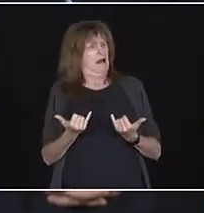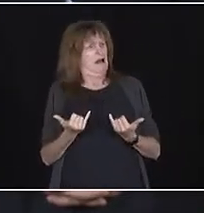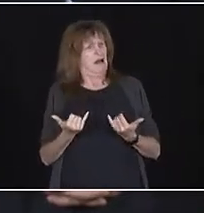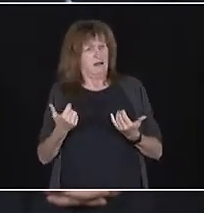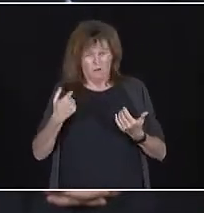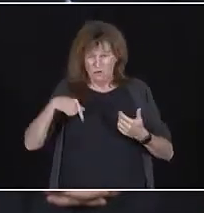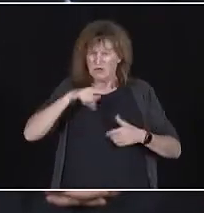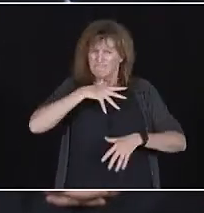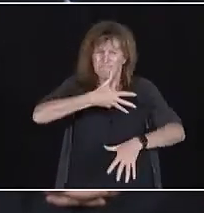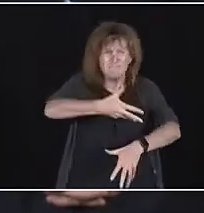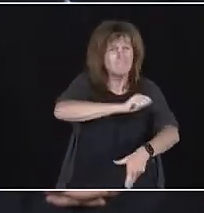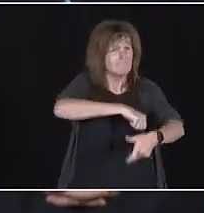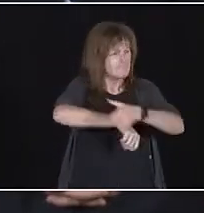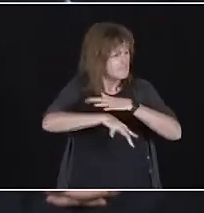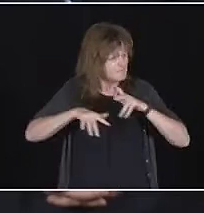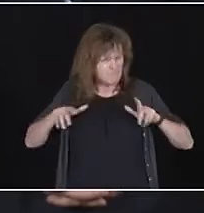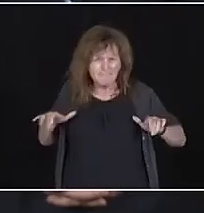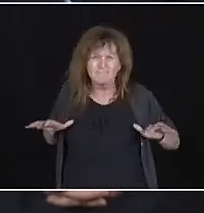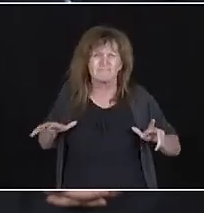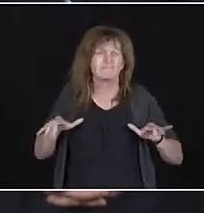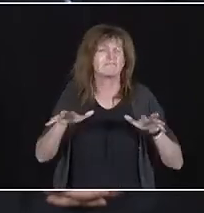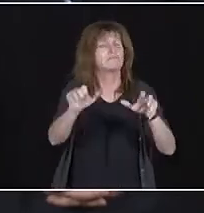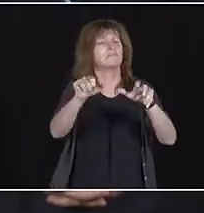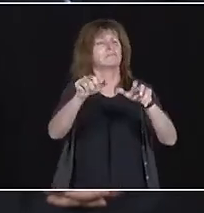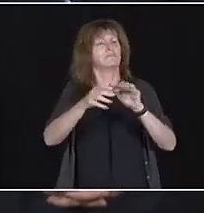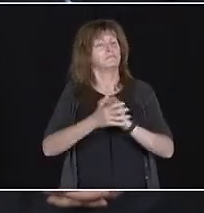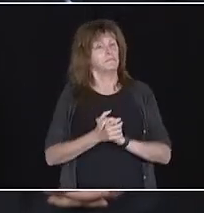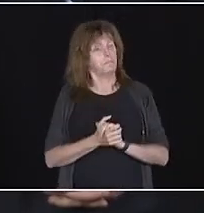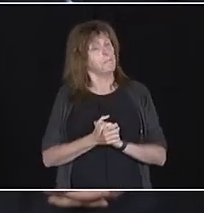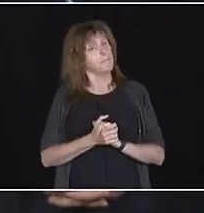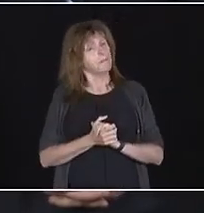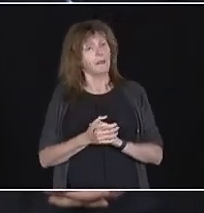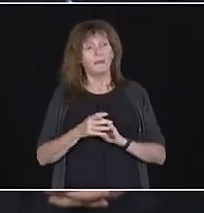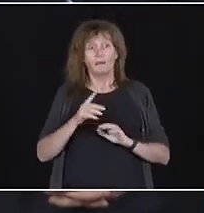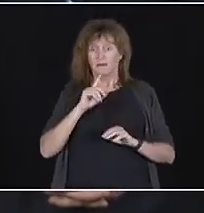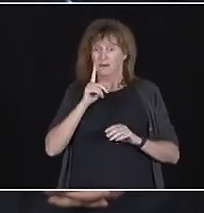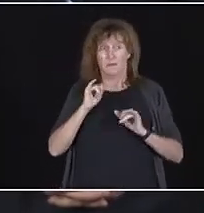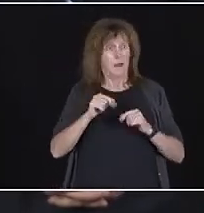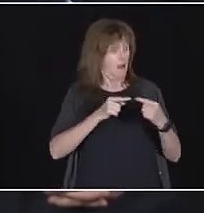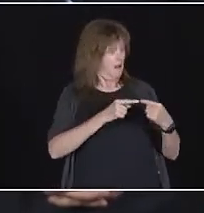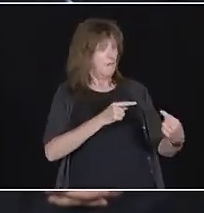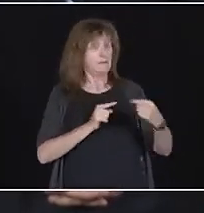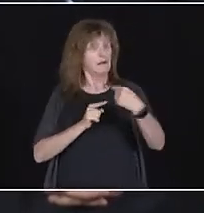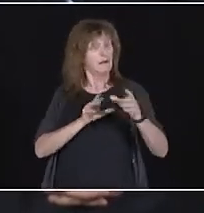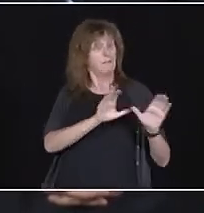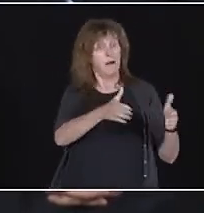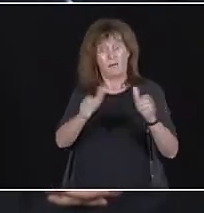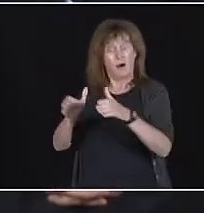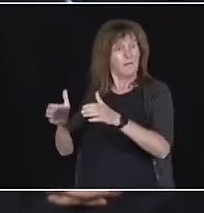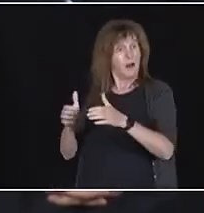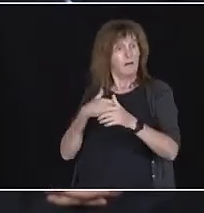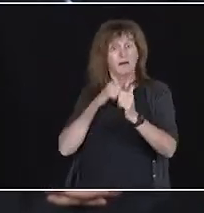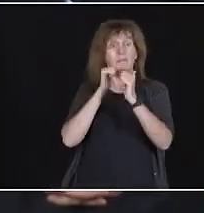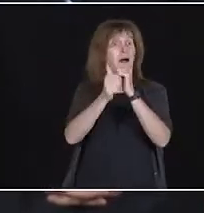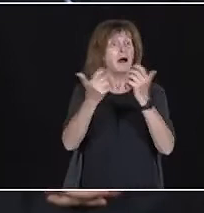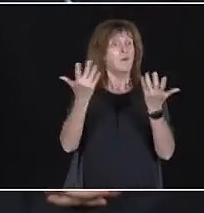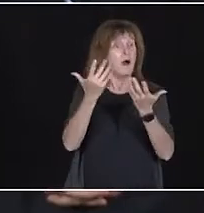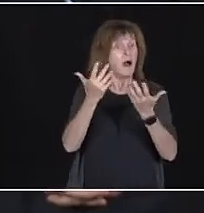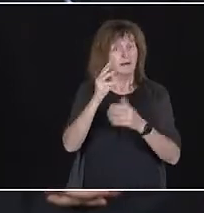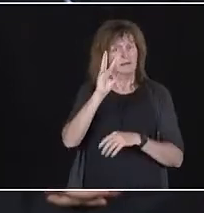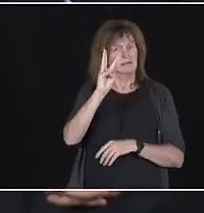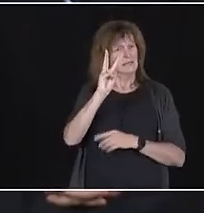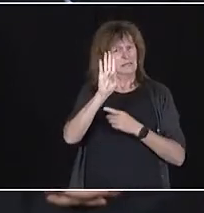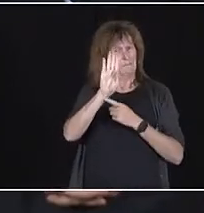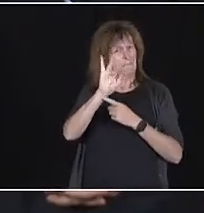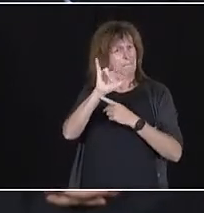In fact, working with the opposition parties, we were able to pass six bills in this session with full support